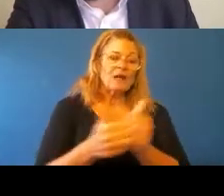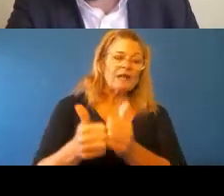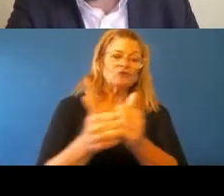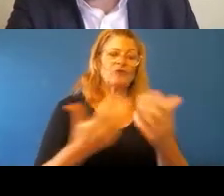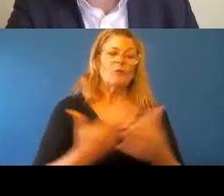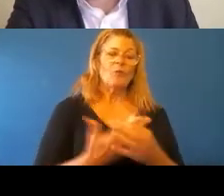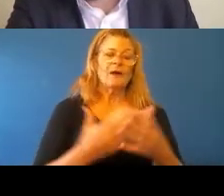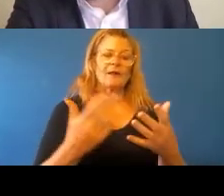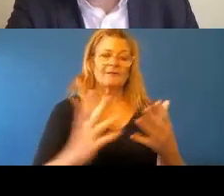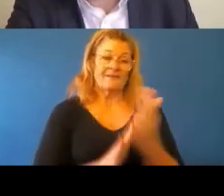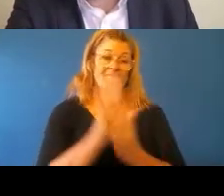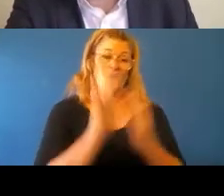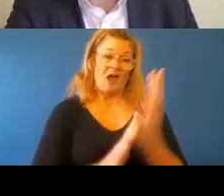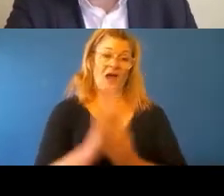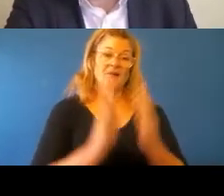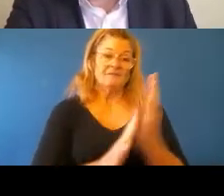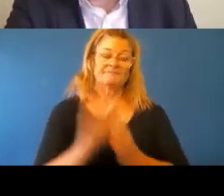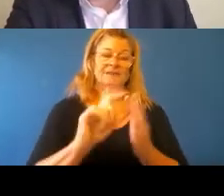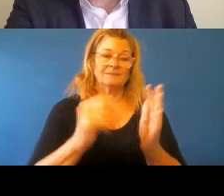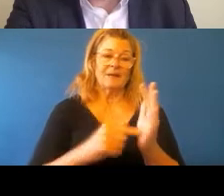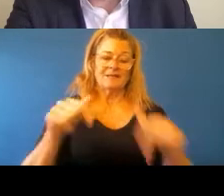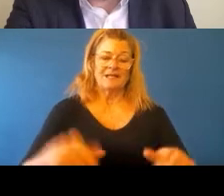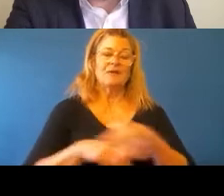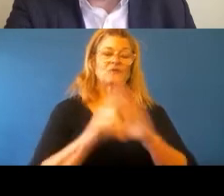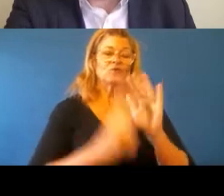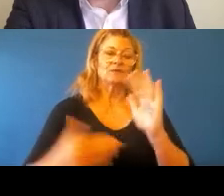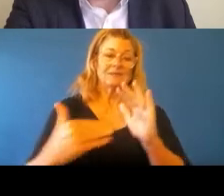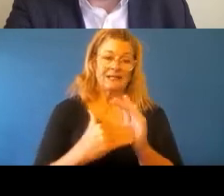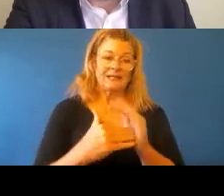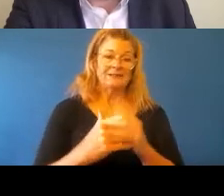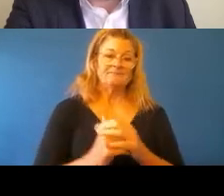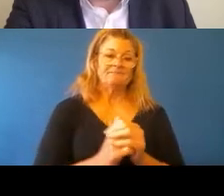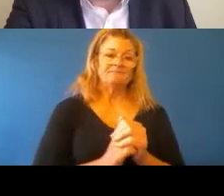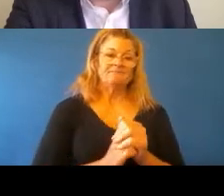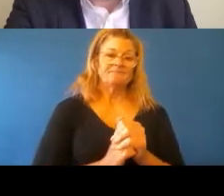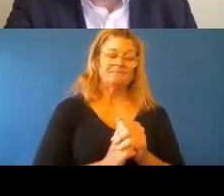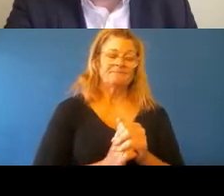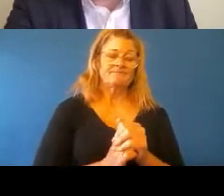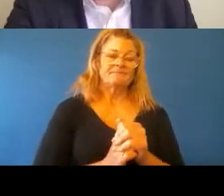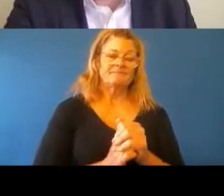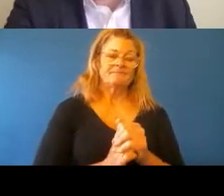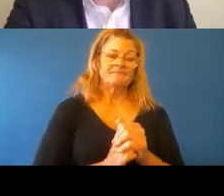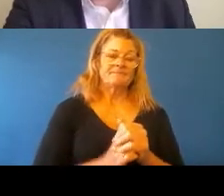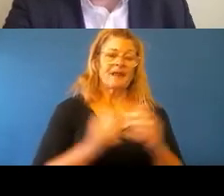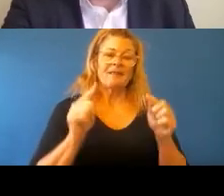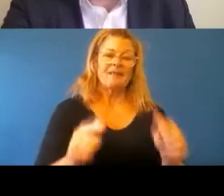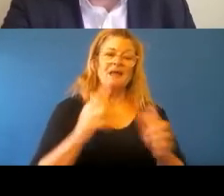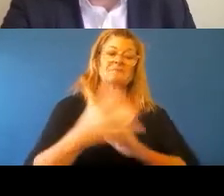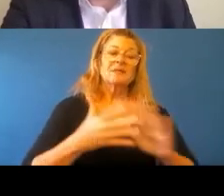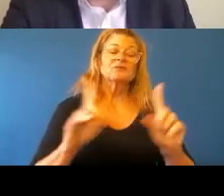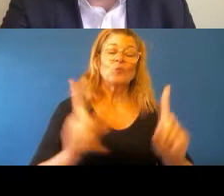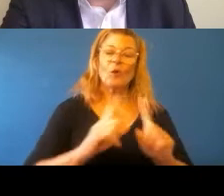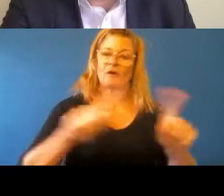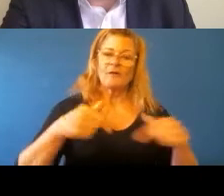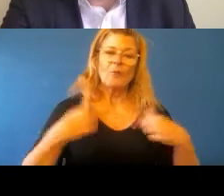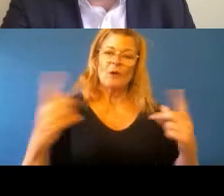our fires that we've had over here. And that's brought together a real opportunity to not only come together in response